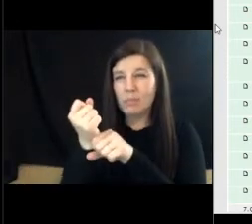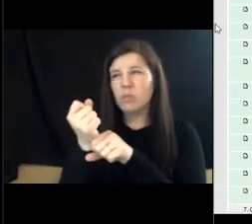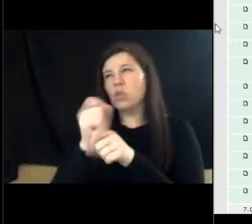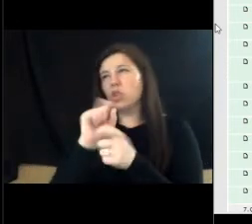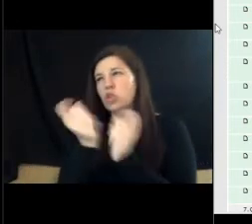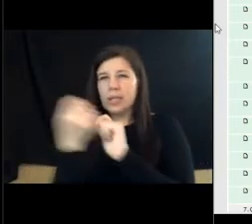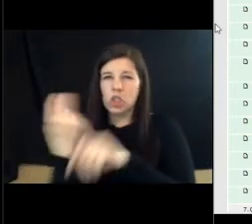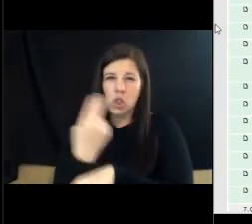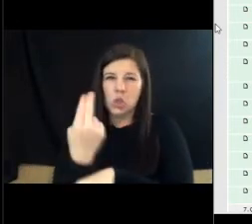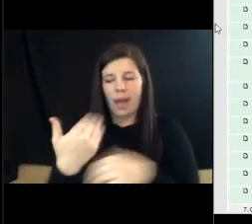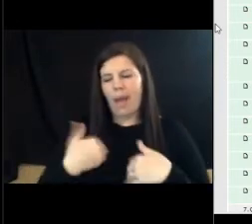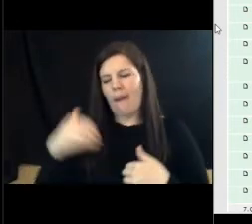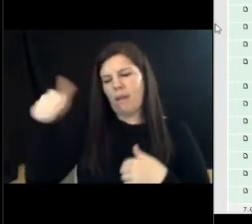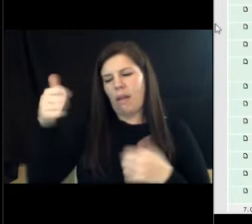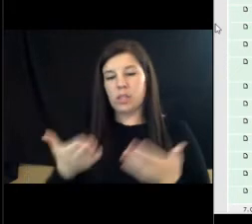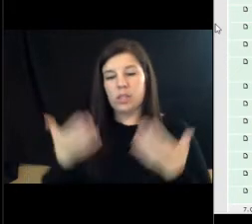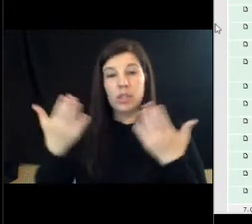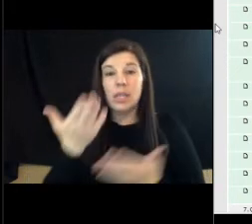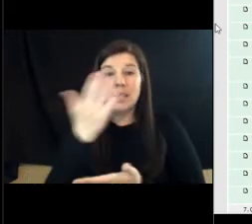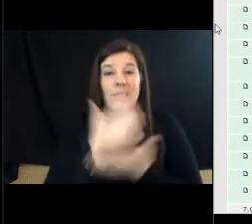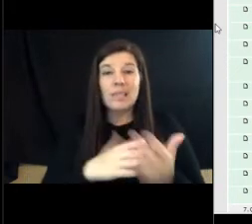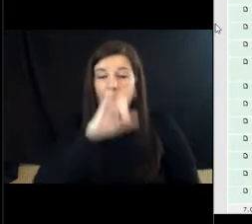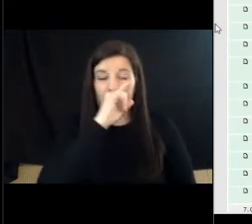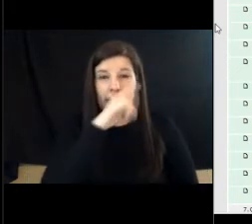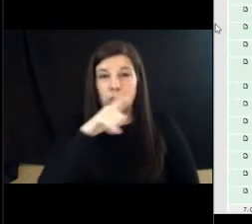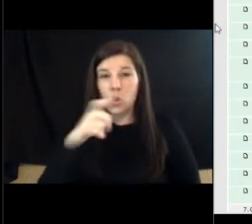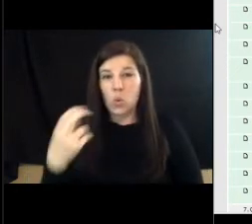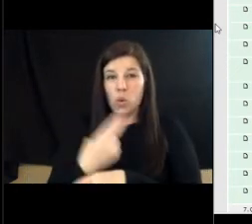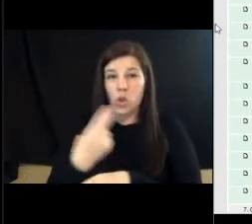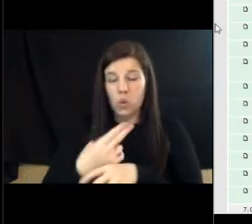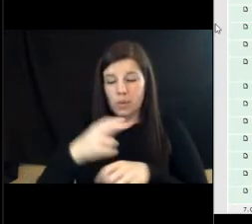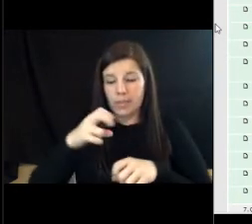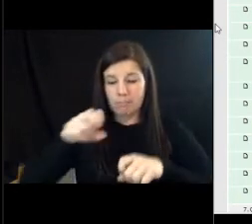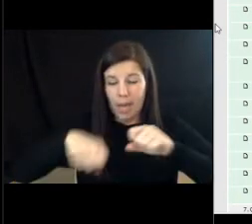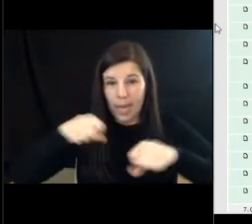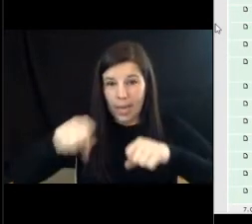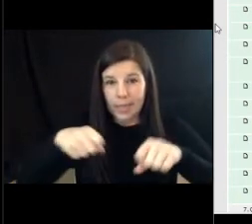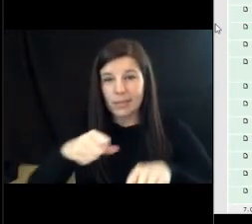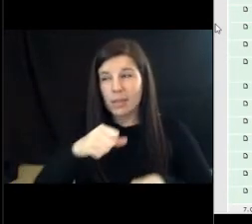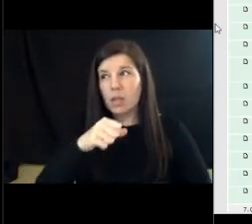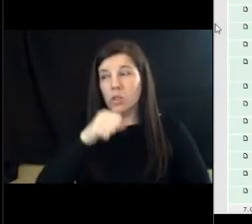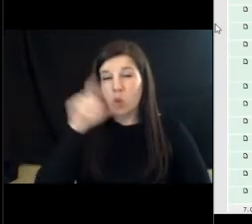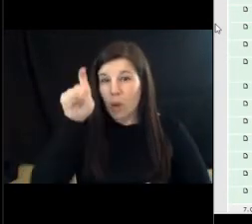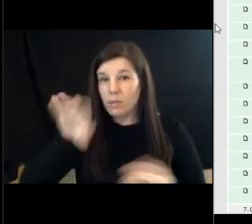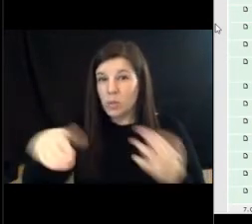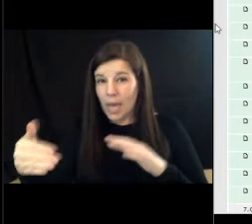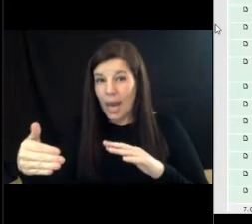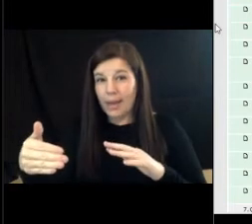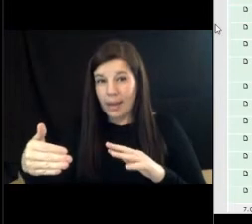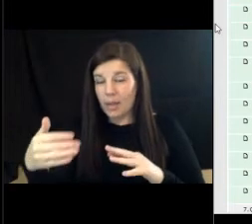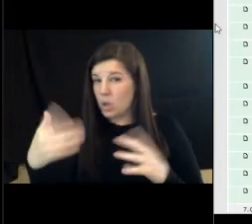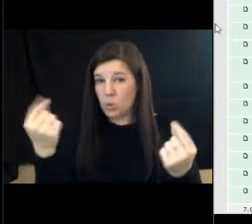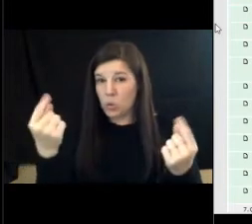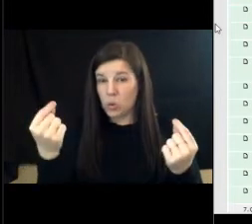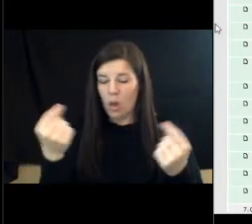so some of our kids that drive trail bikes don't have to die. And that is a local easily